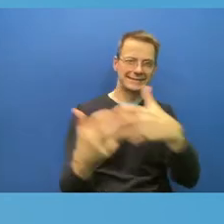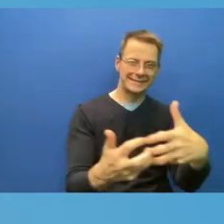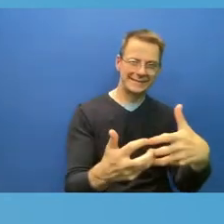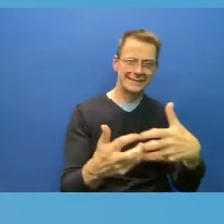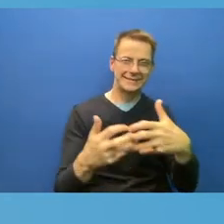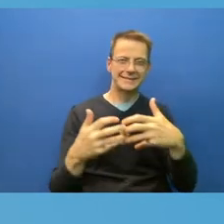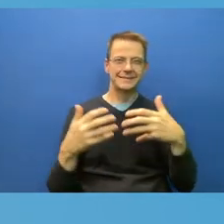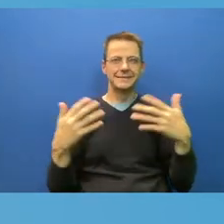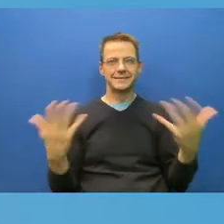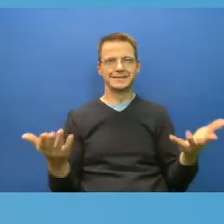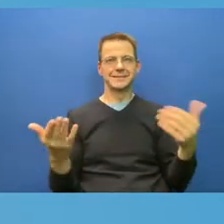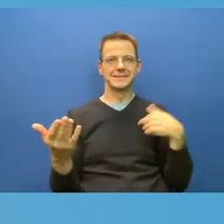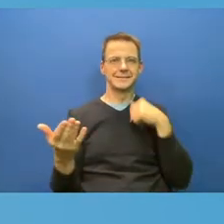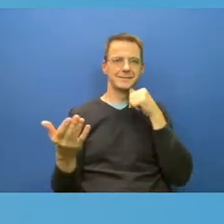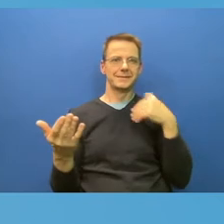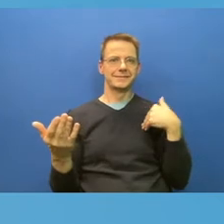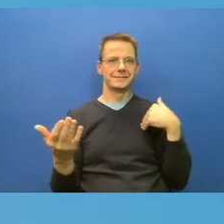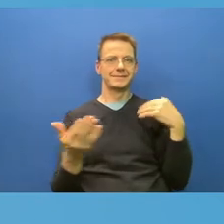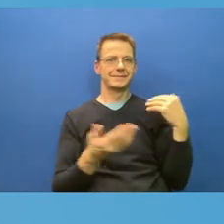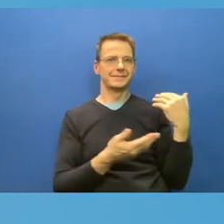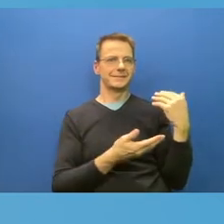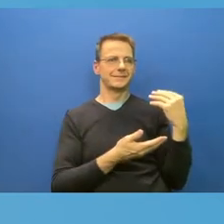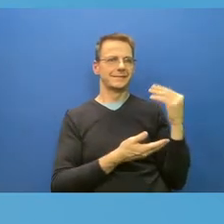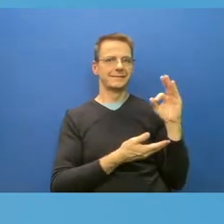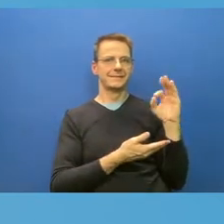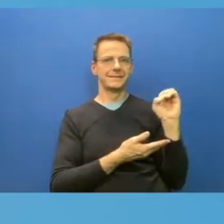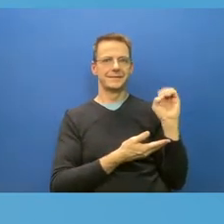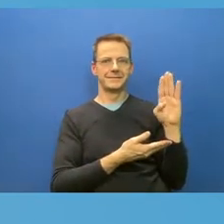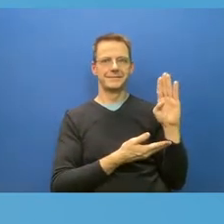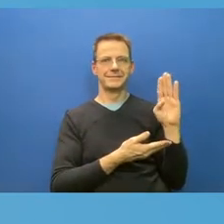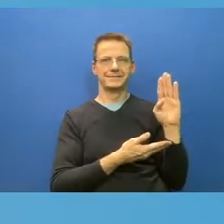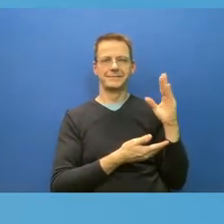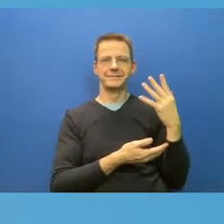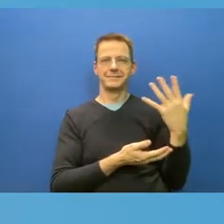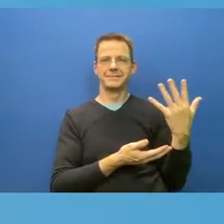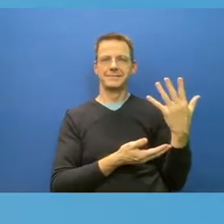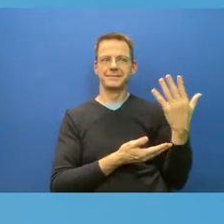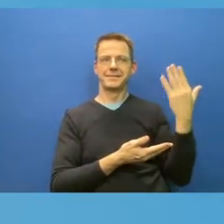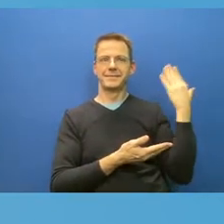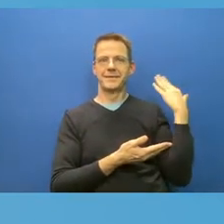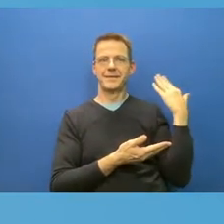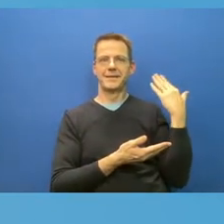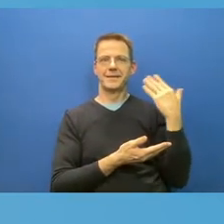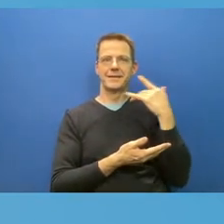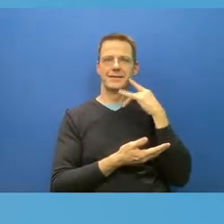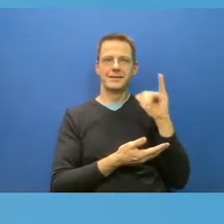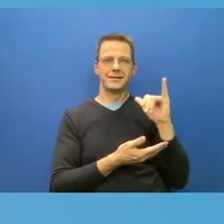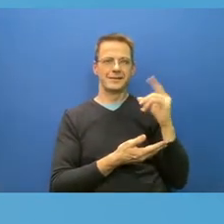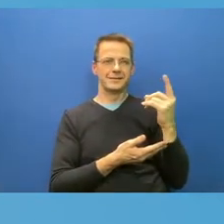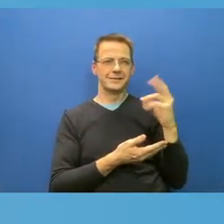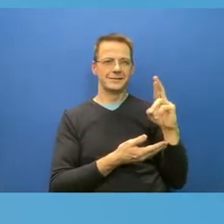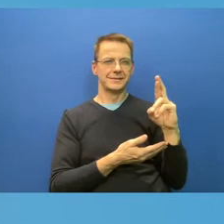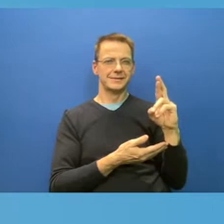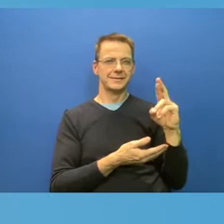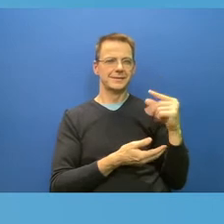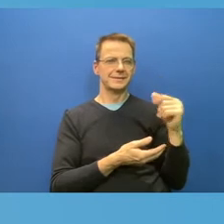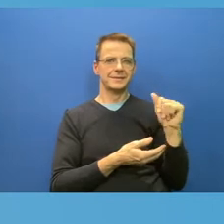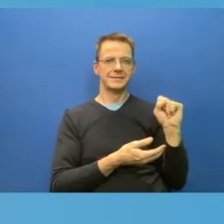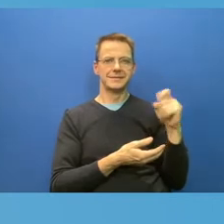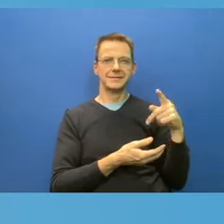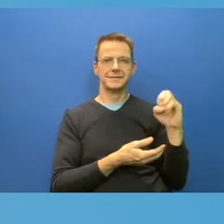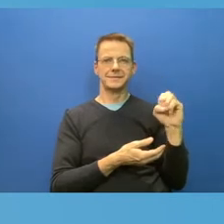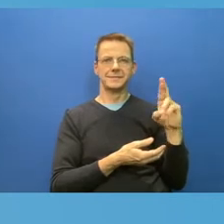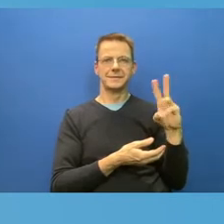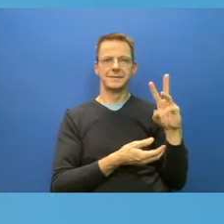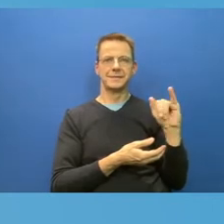looked like one of Dr. Gasparovic's Fitch's slides earlier, because I really don't want that at